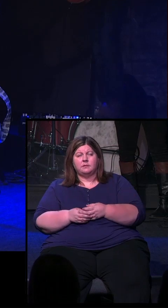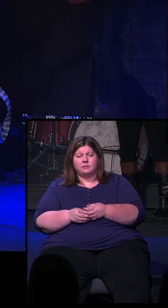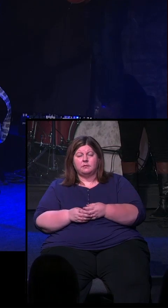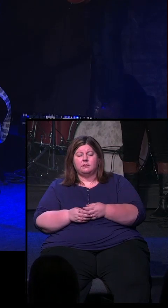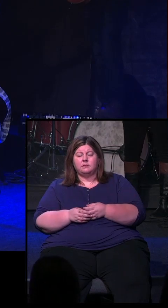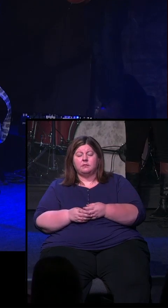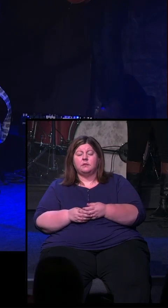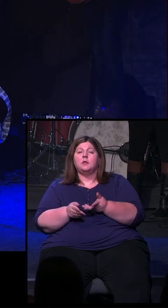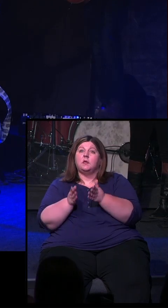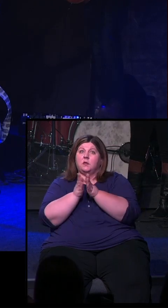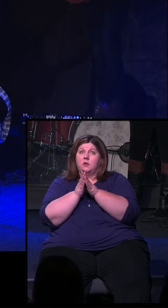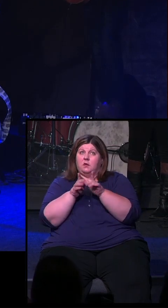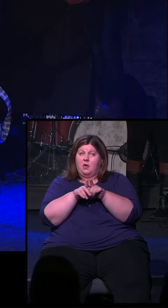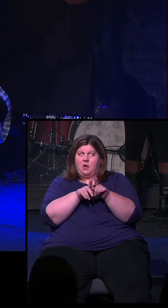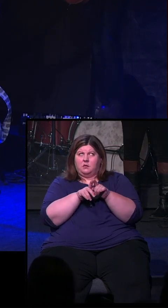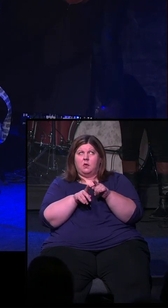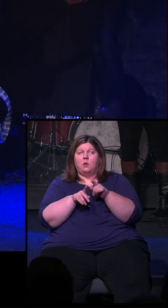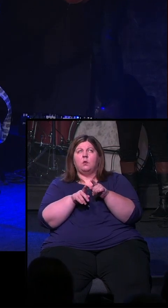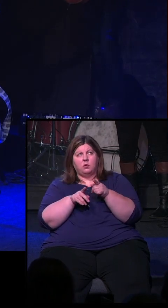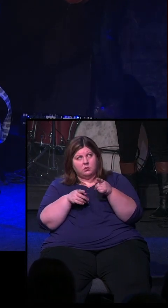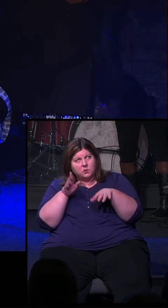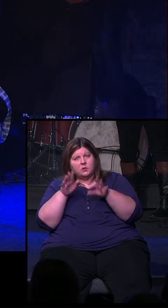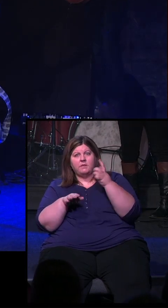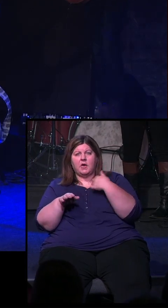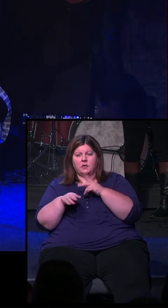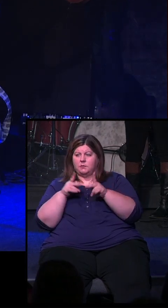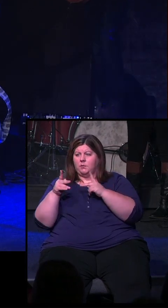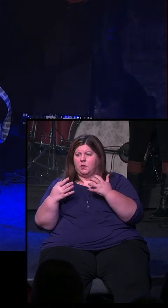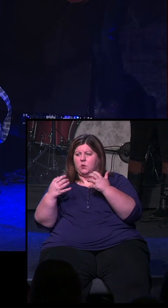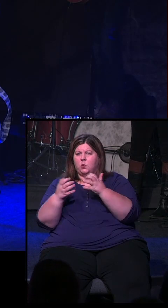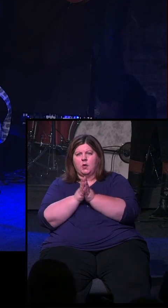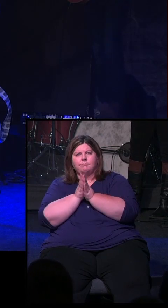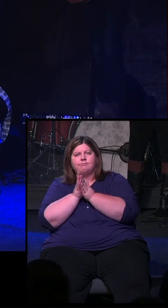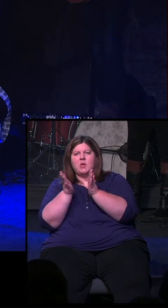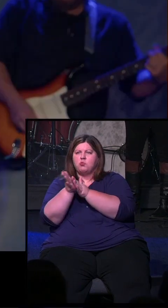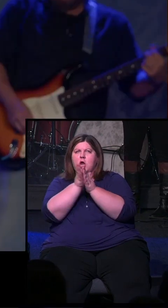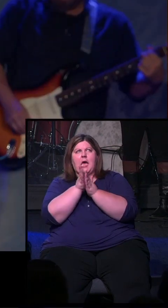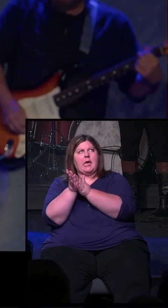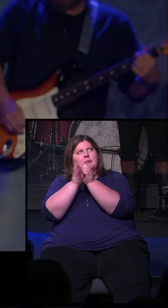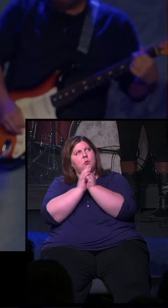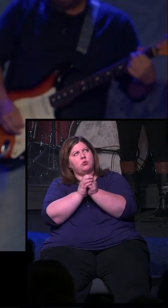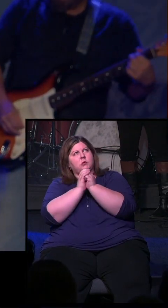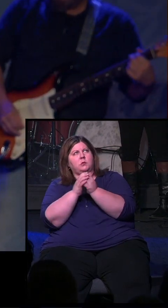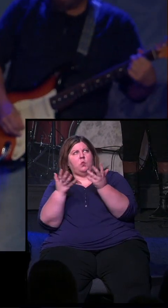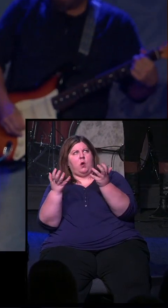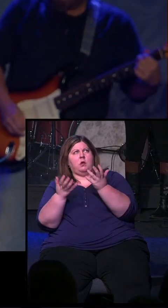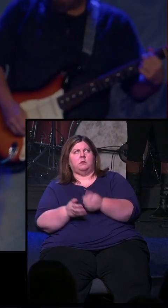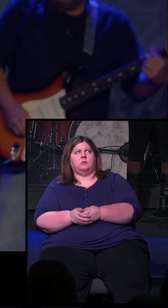And we pray also, God, that you would find us to be a people that wants to praise you and worship you with all of our hearts.